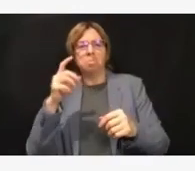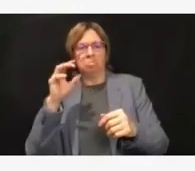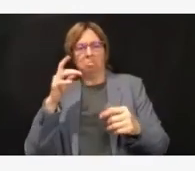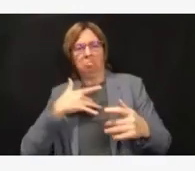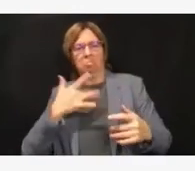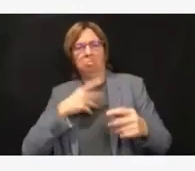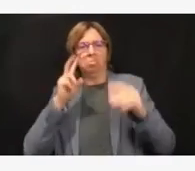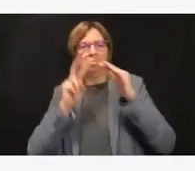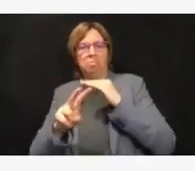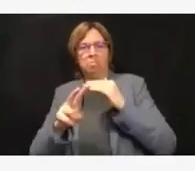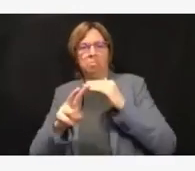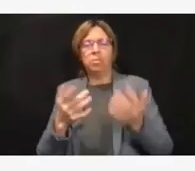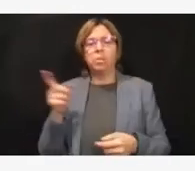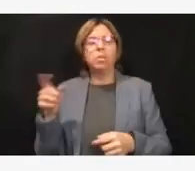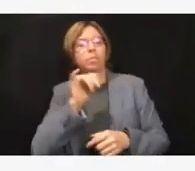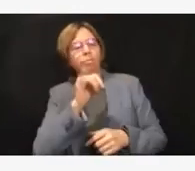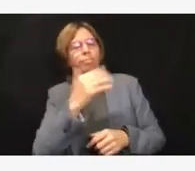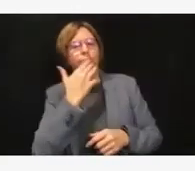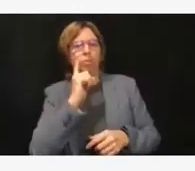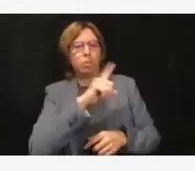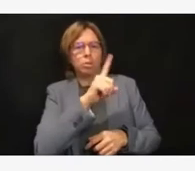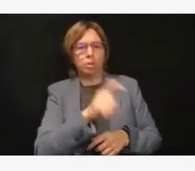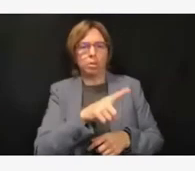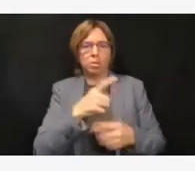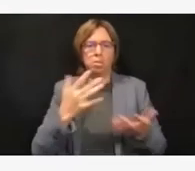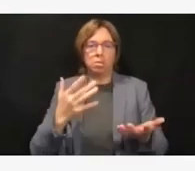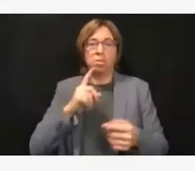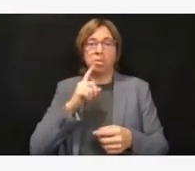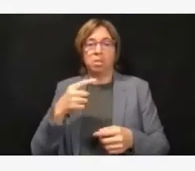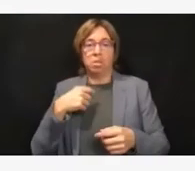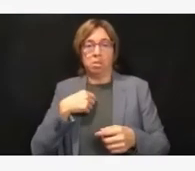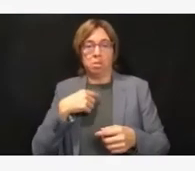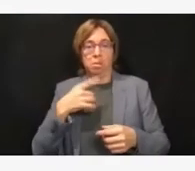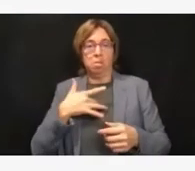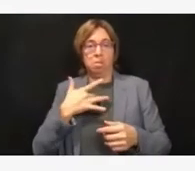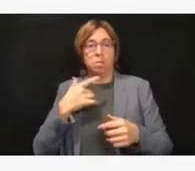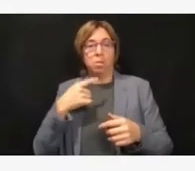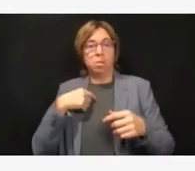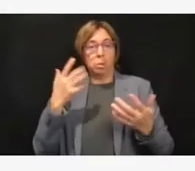It's really worrisome is the short story.